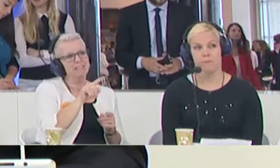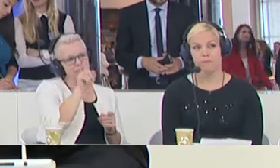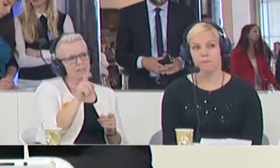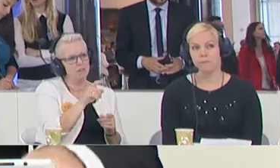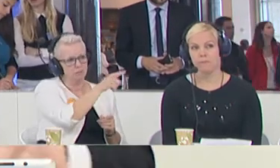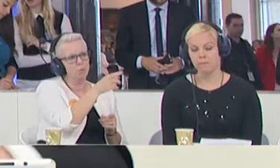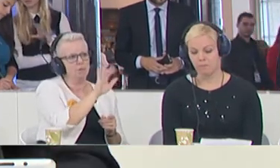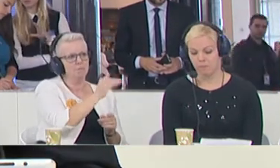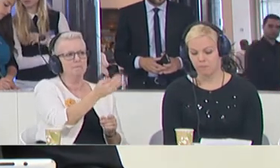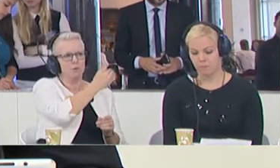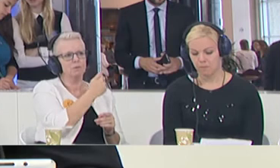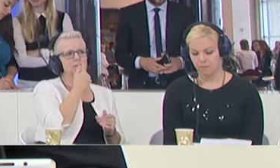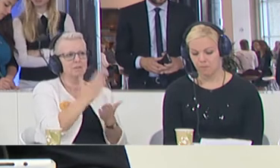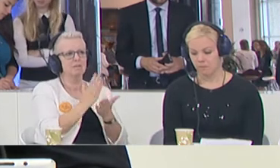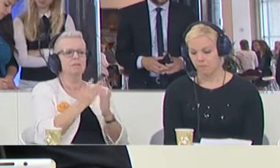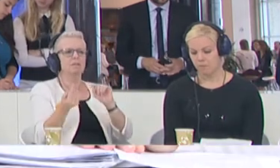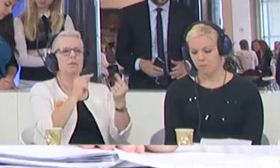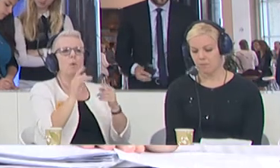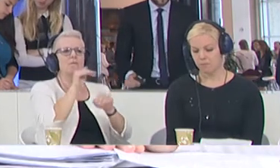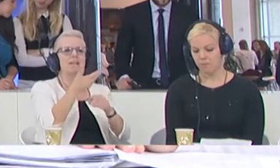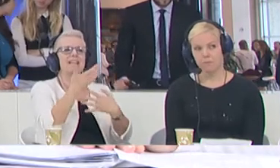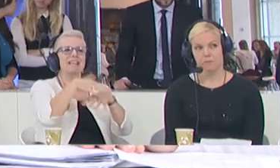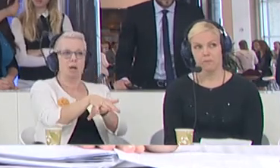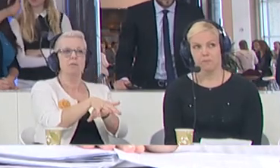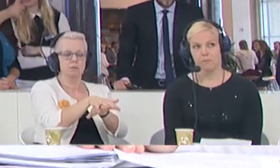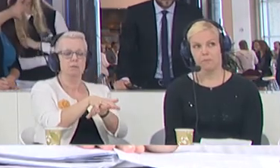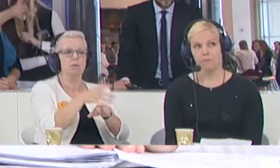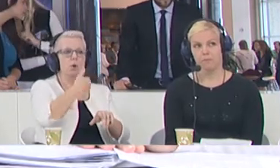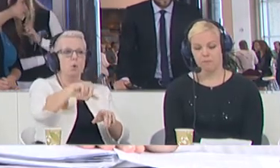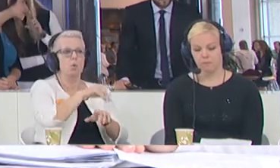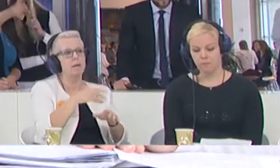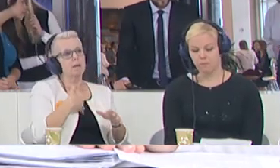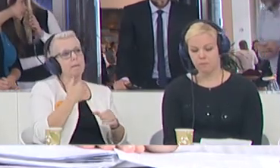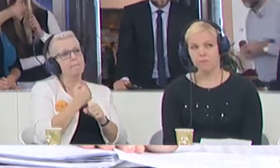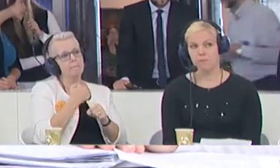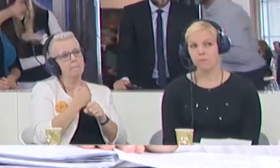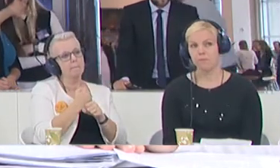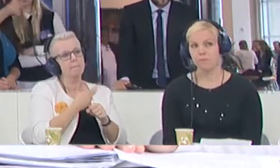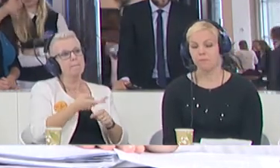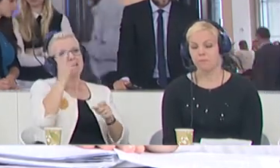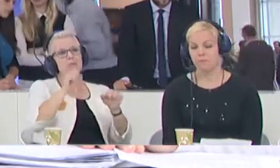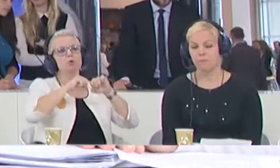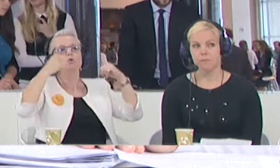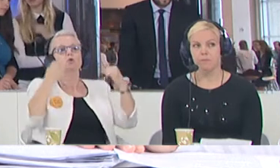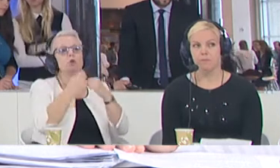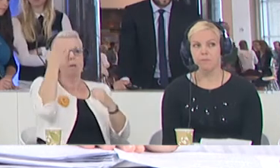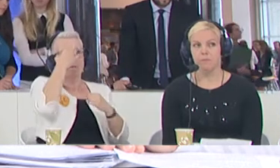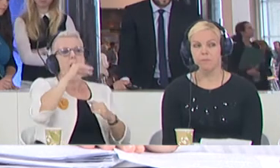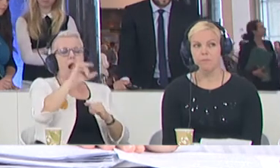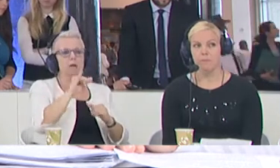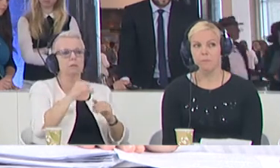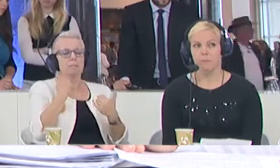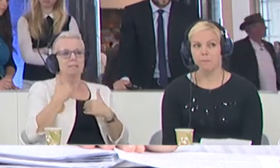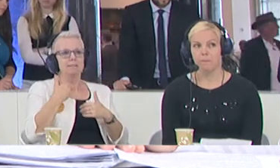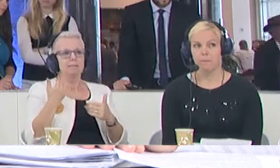that was raised when we discussed integration. Because we create maybe a bigger social problem if we take people in the